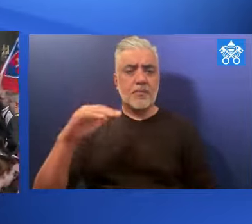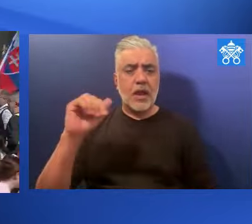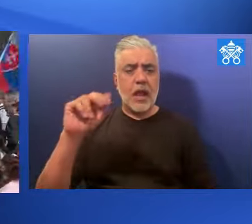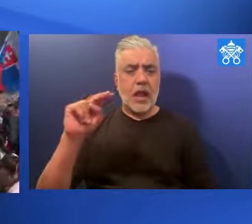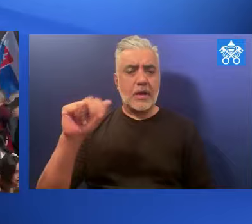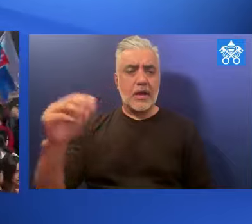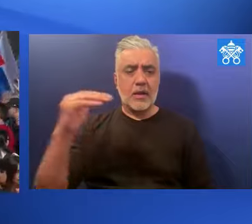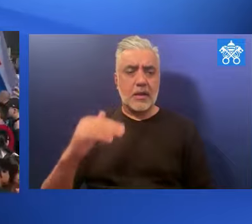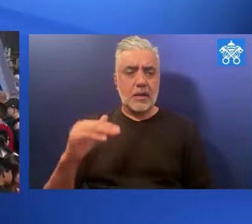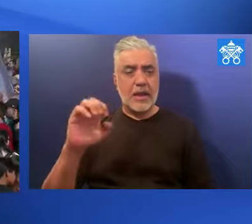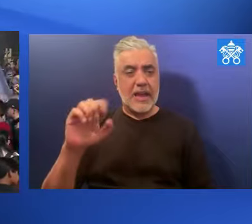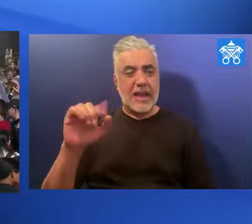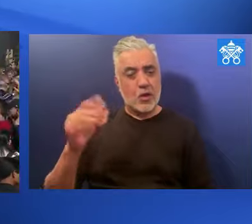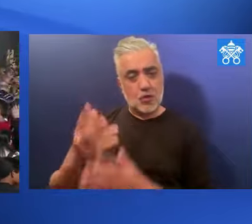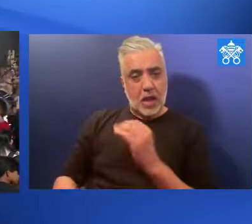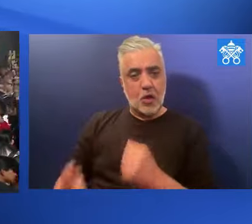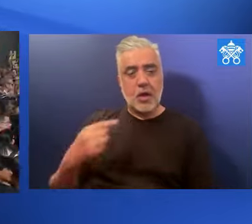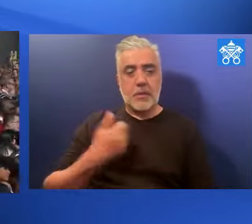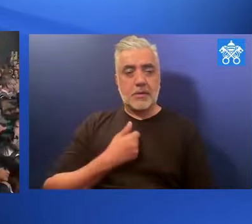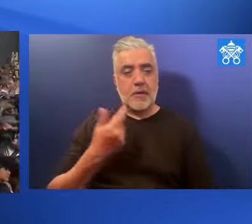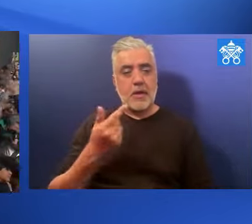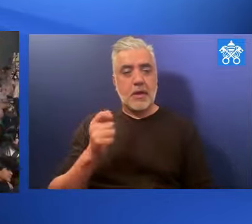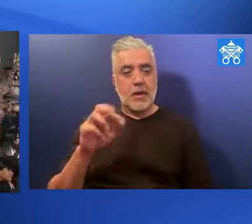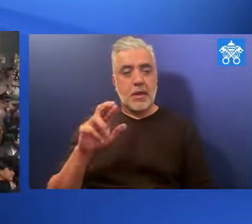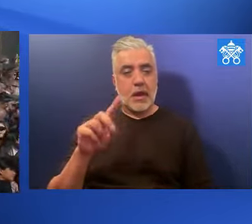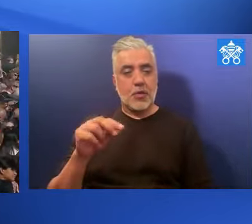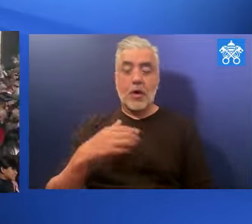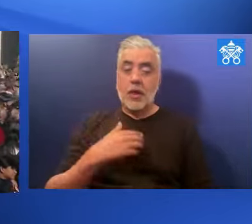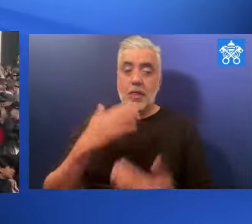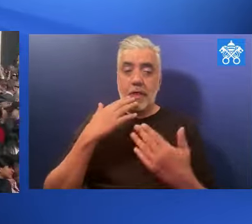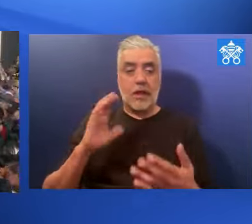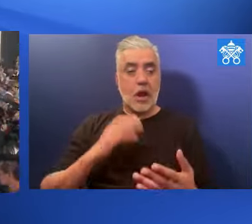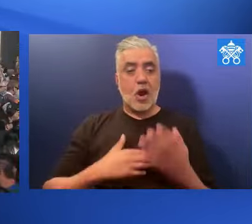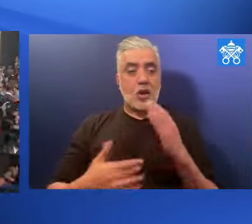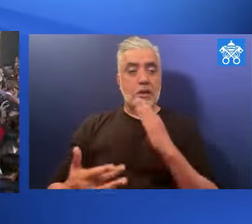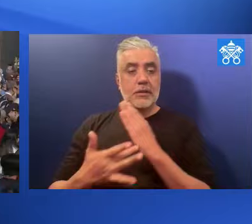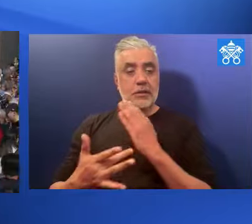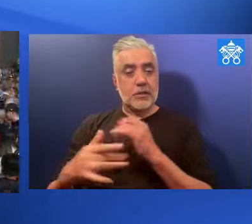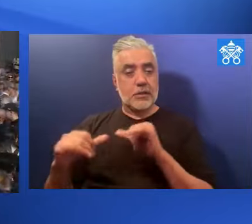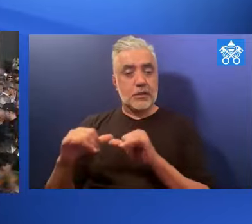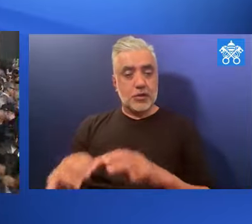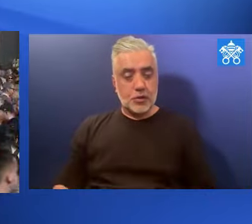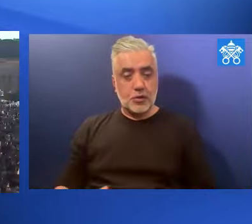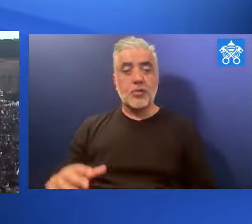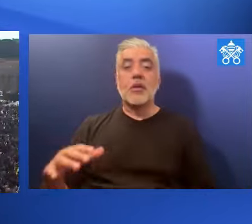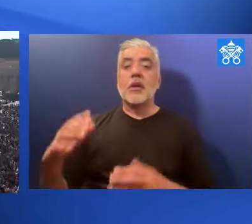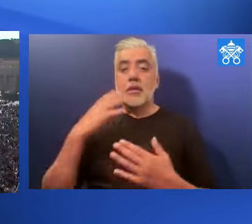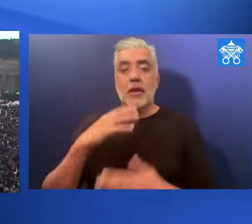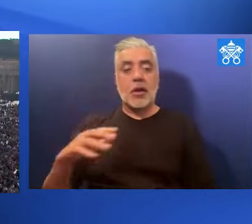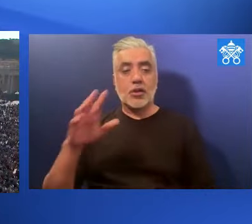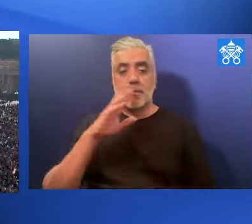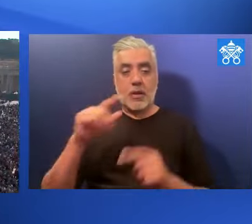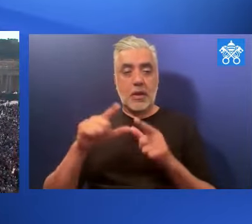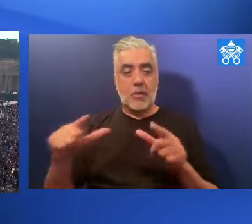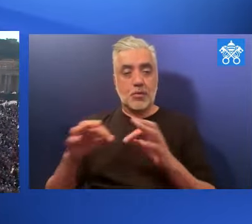the Angelus in St. Peter's Square. On behalf of Vatican Media, would like to thank our in-studio audio